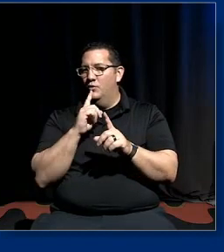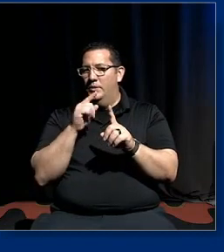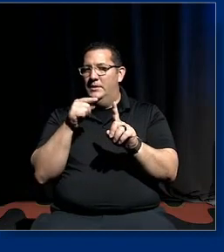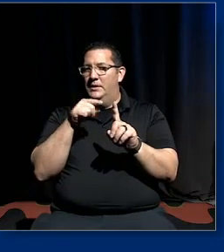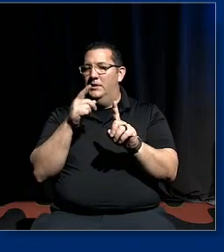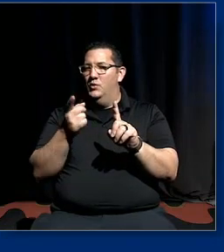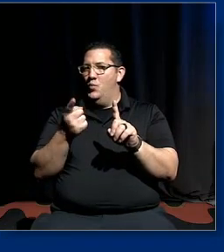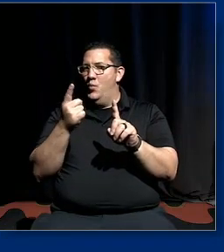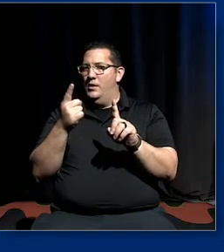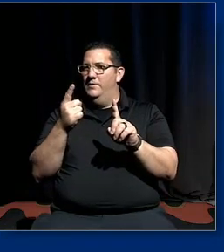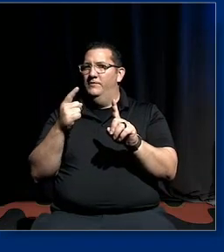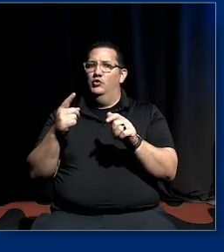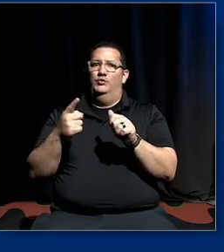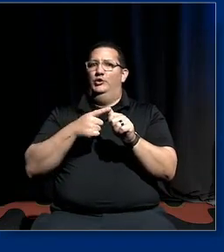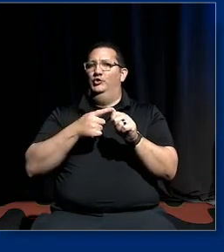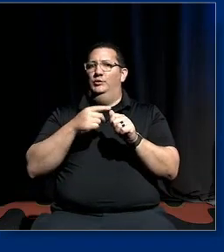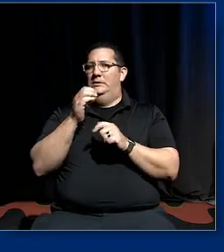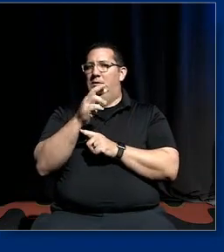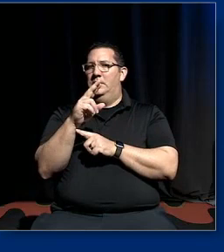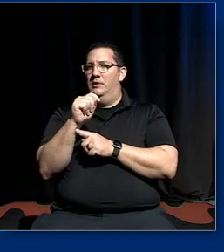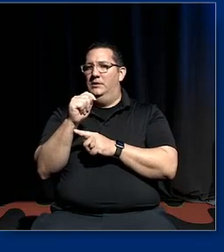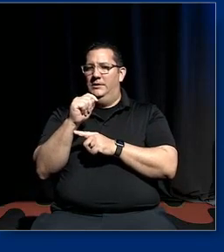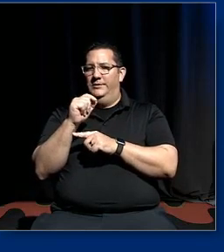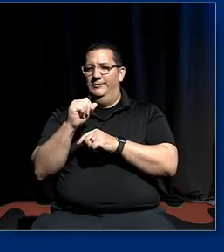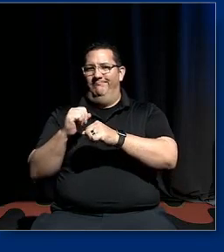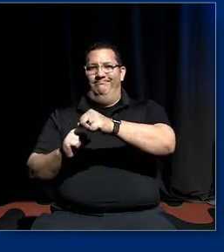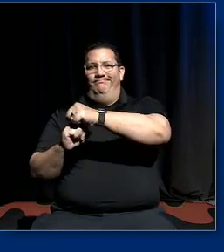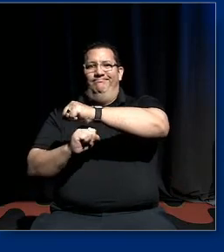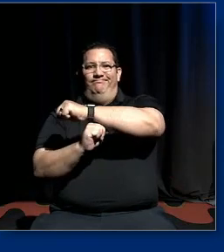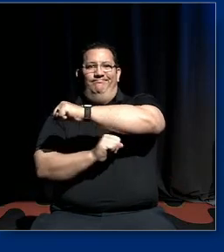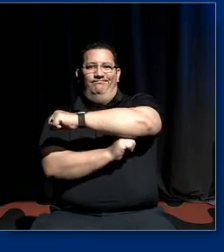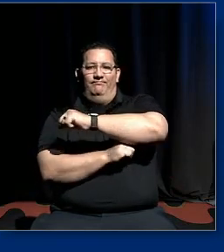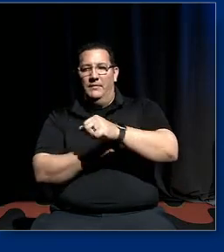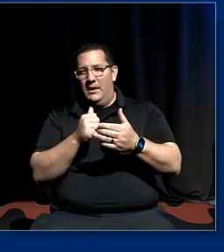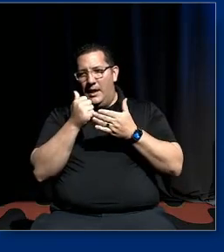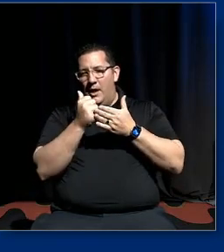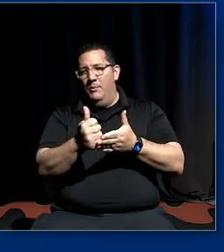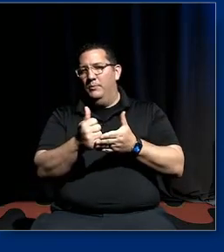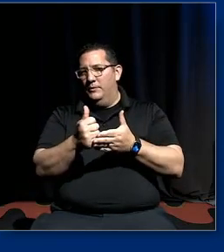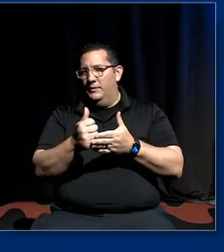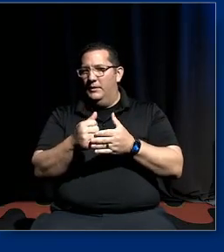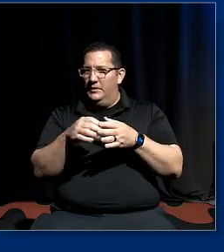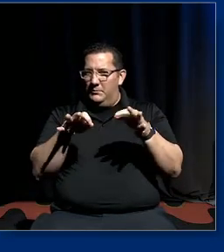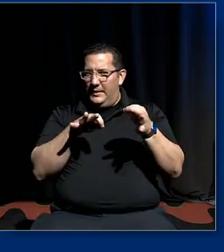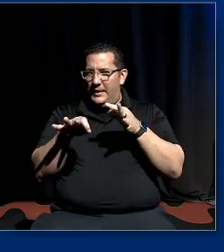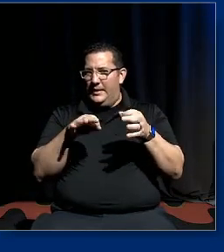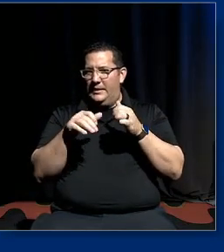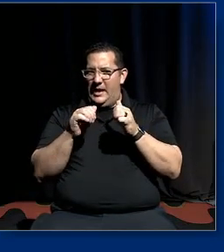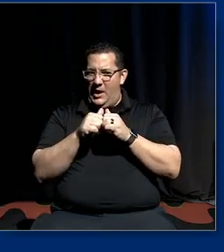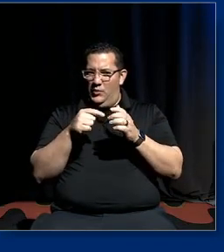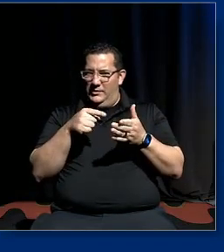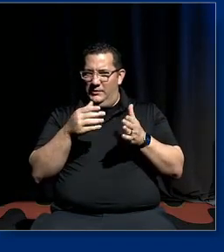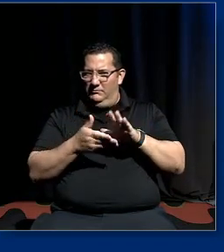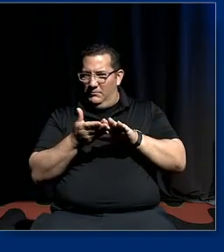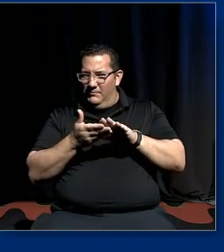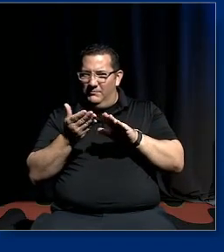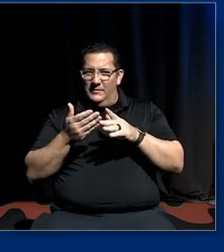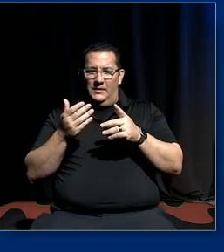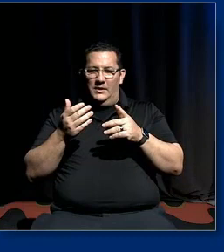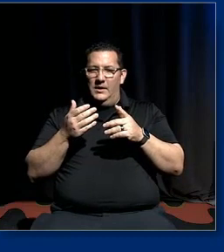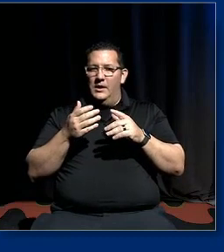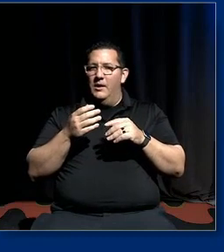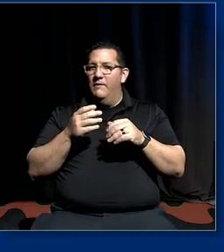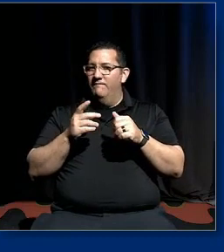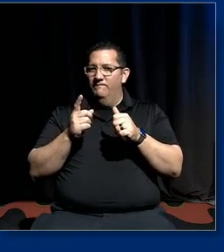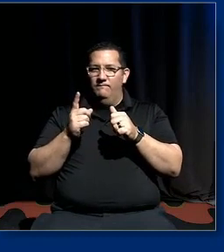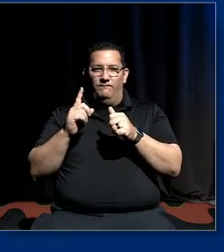founders of crt laid out the um the instruction manual on how this operates in a a piece it's the first